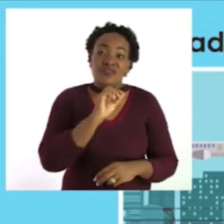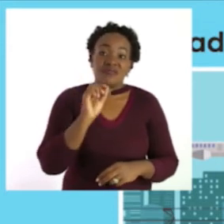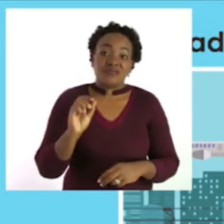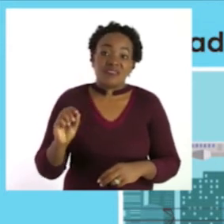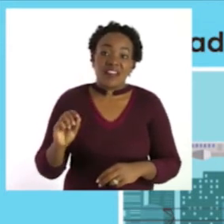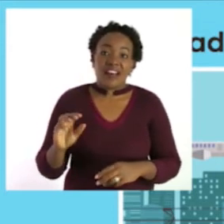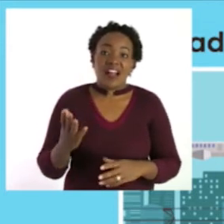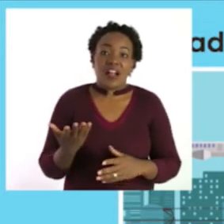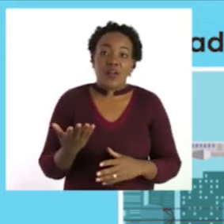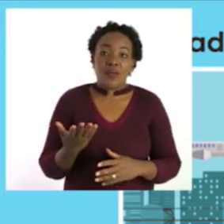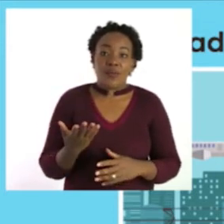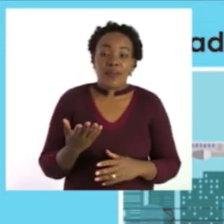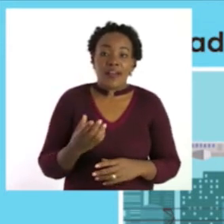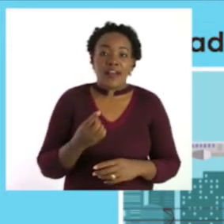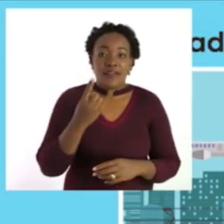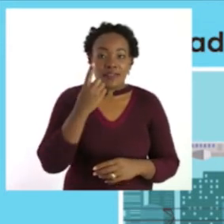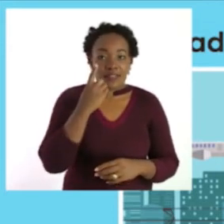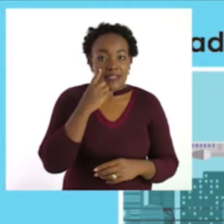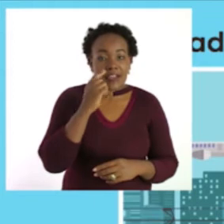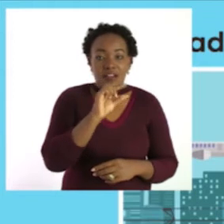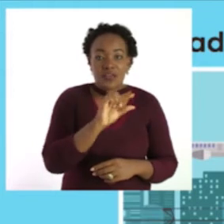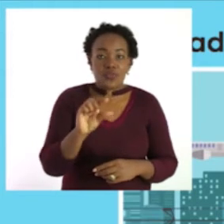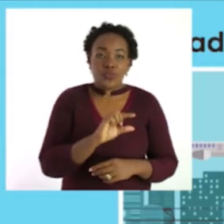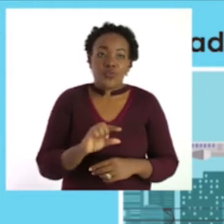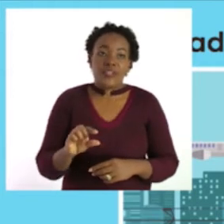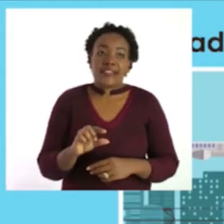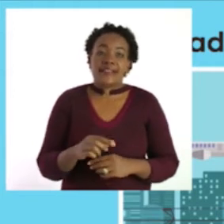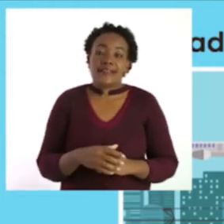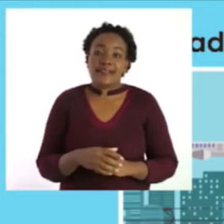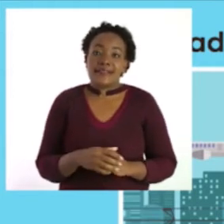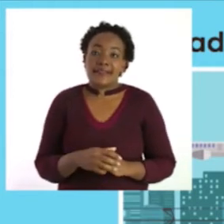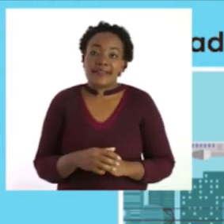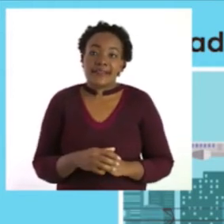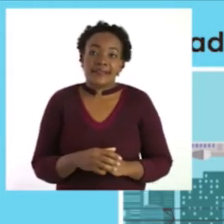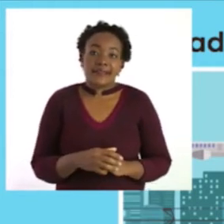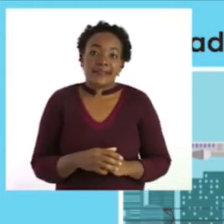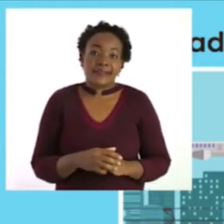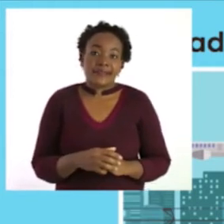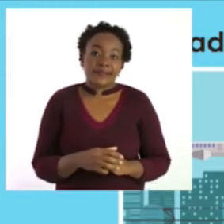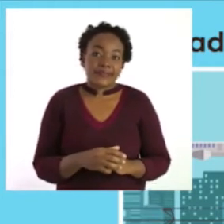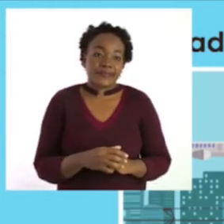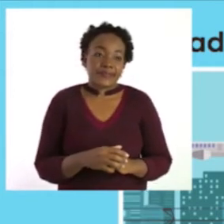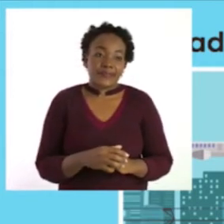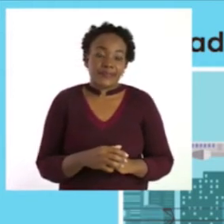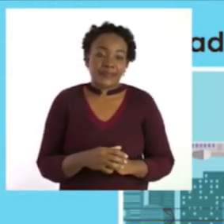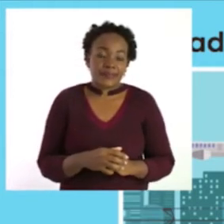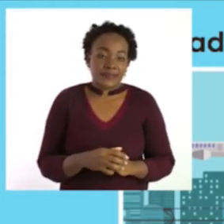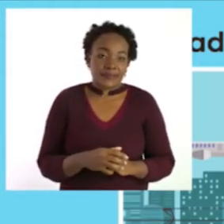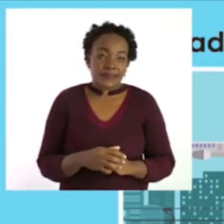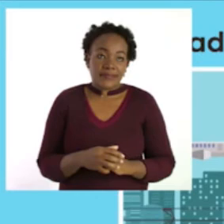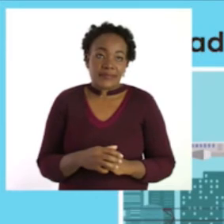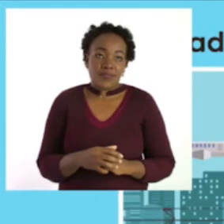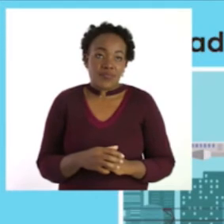also going to talk about the all sounds we are going to learn about creative writing and